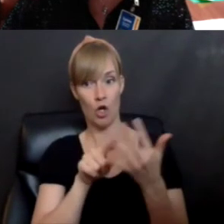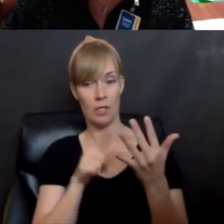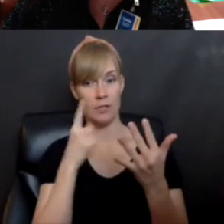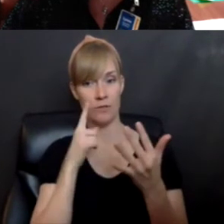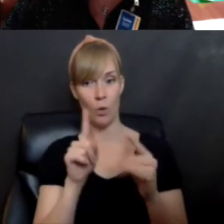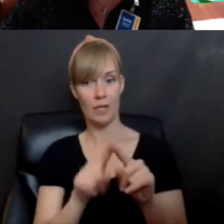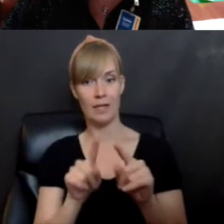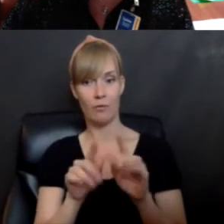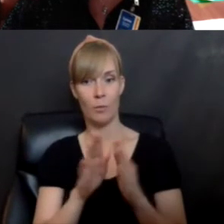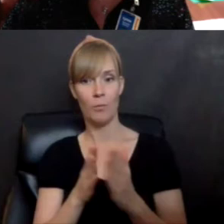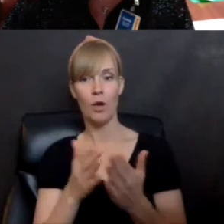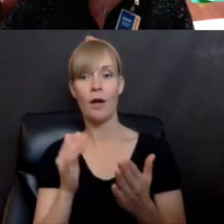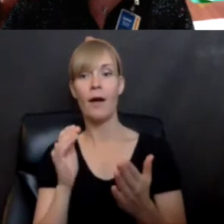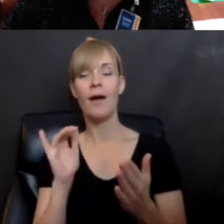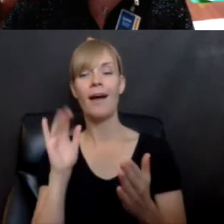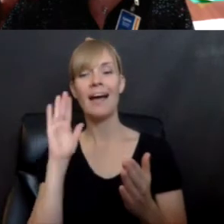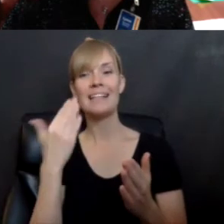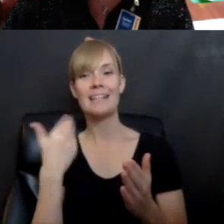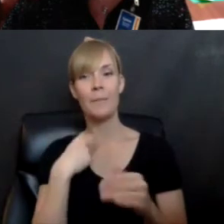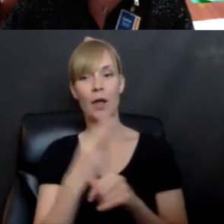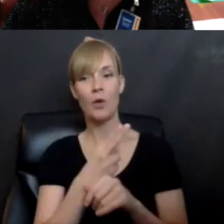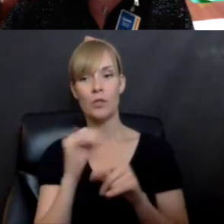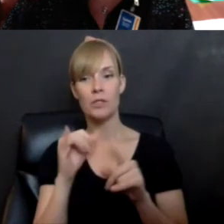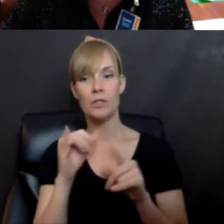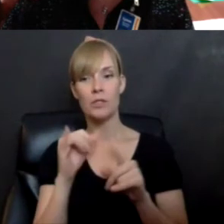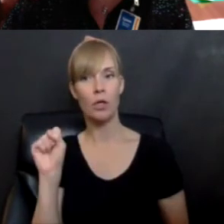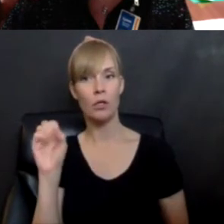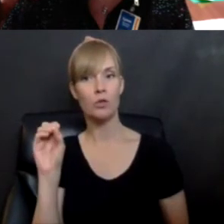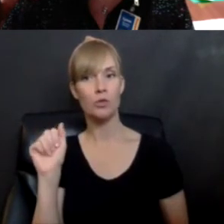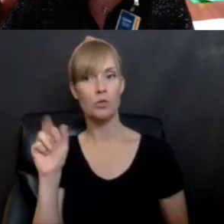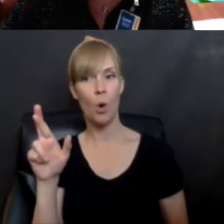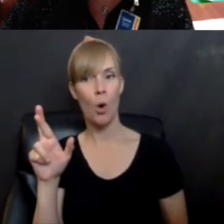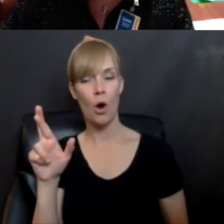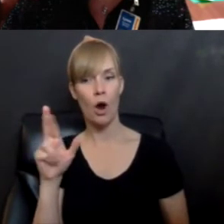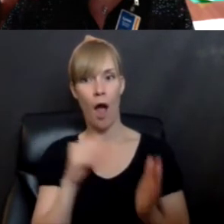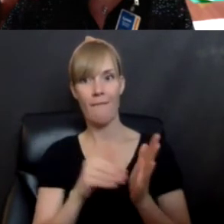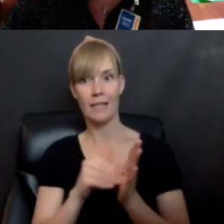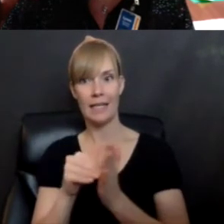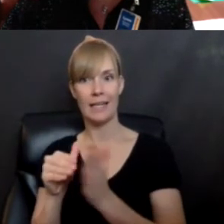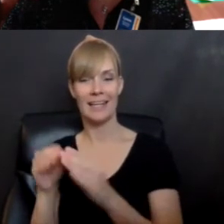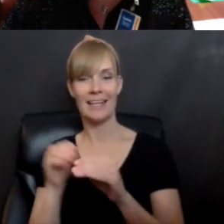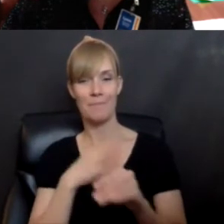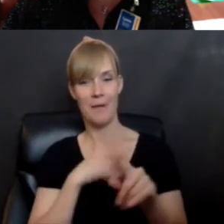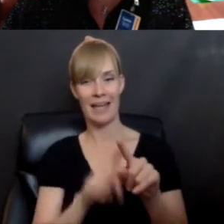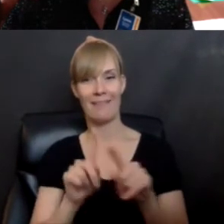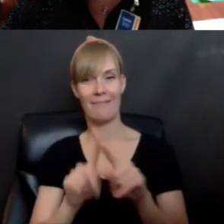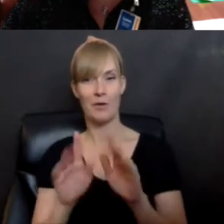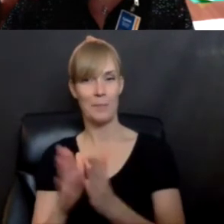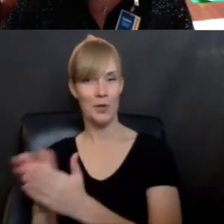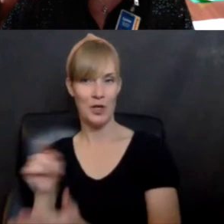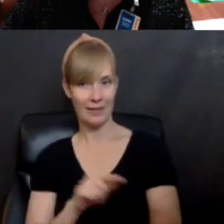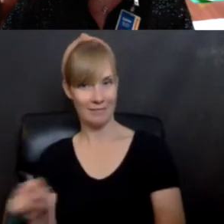So I've noticed that I use the word sore a lot, S O A R in different contexts.